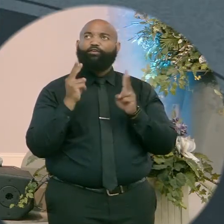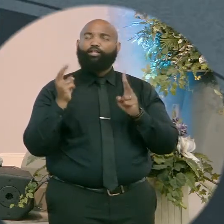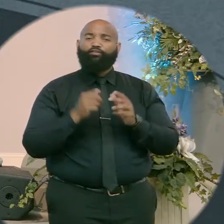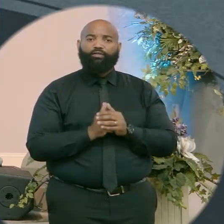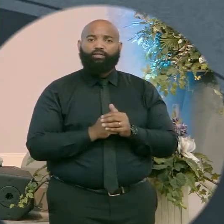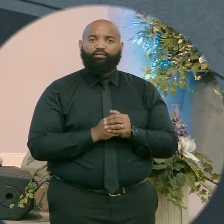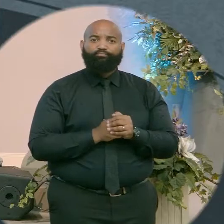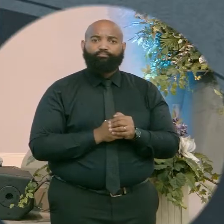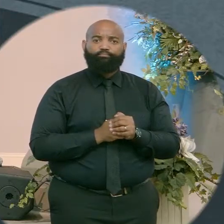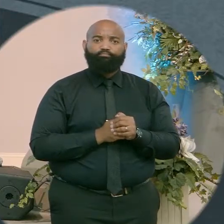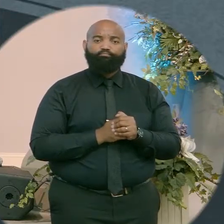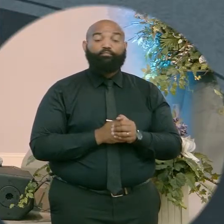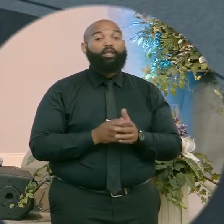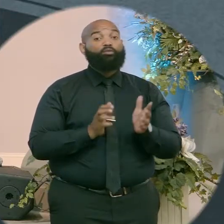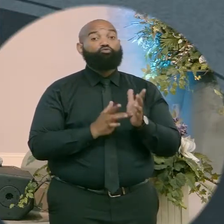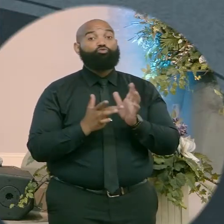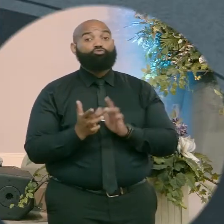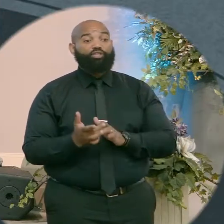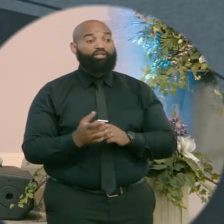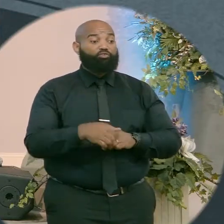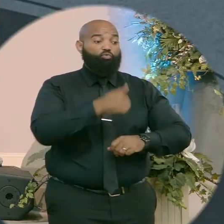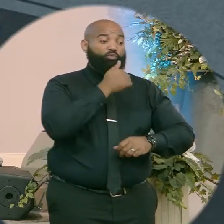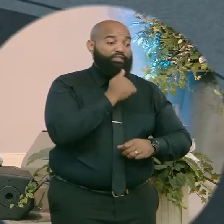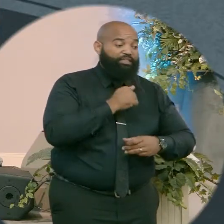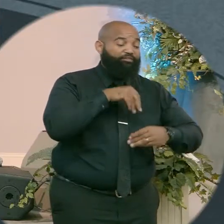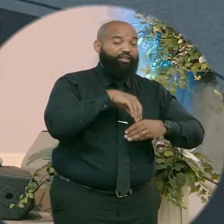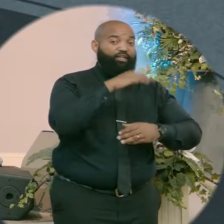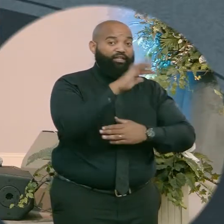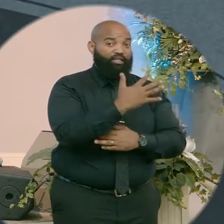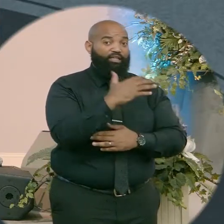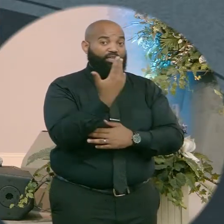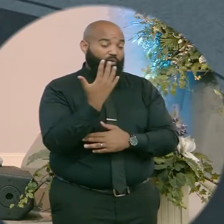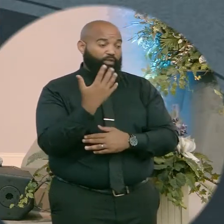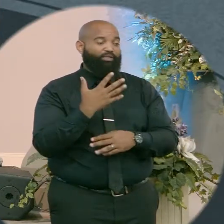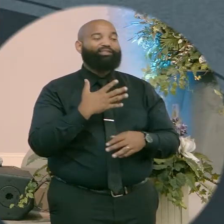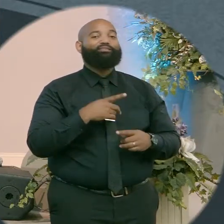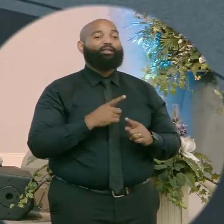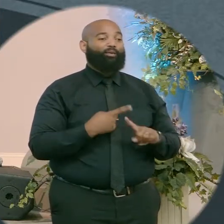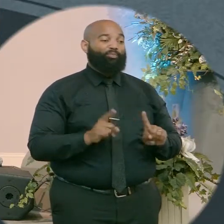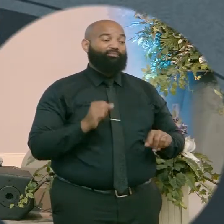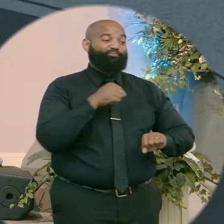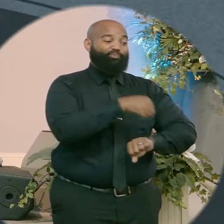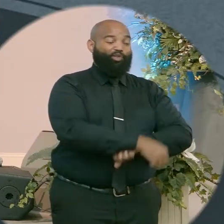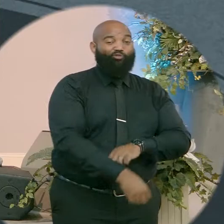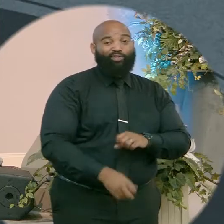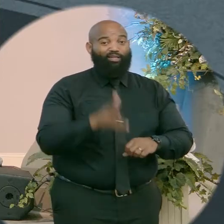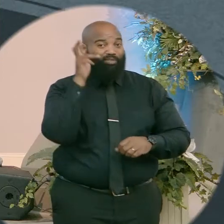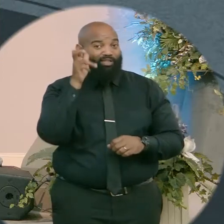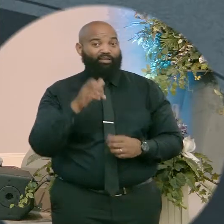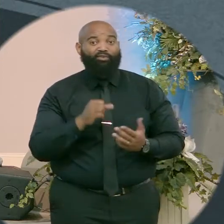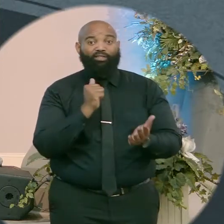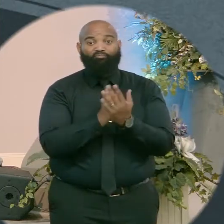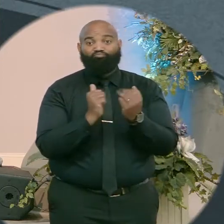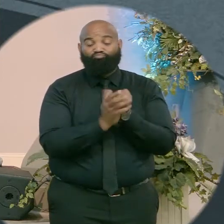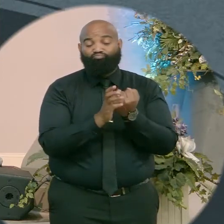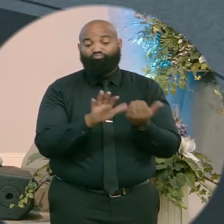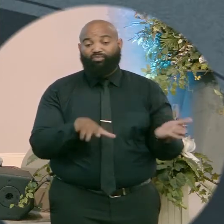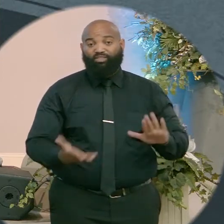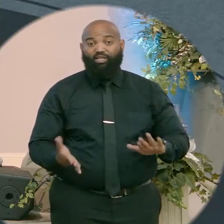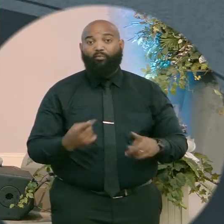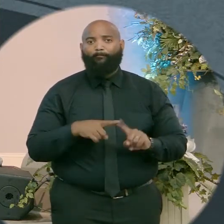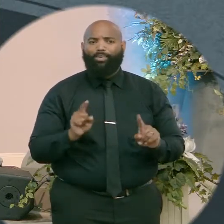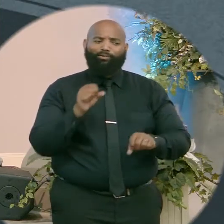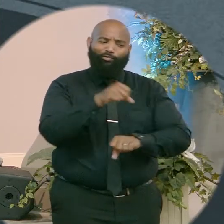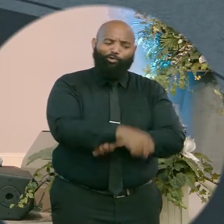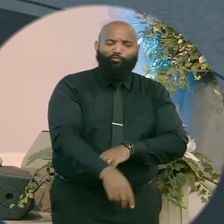dealing with them in the wilderness. He won the war when he was part two of the war at the cross. But then guys, do we not, do we think it's over? This